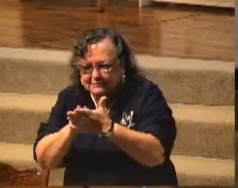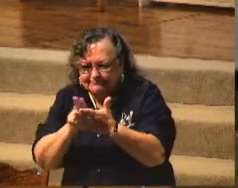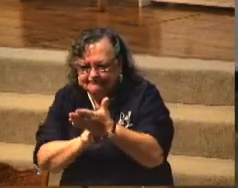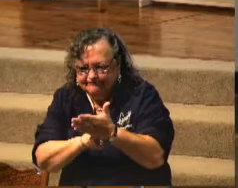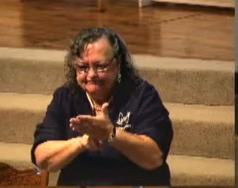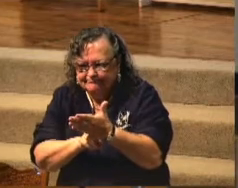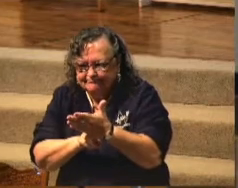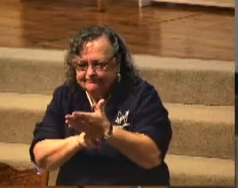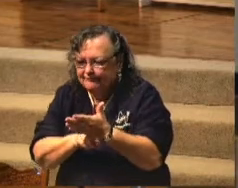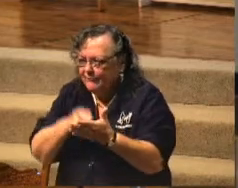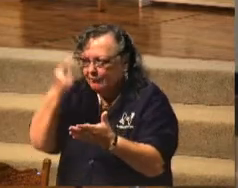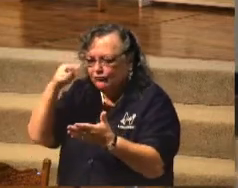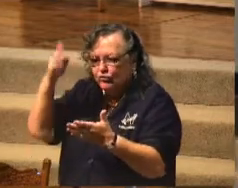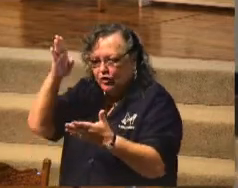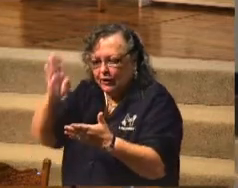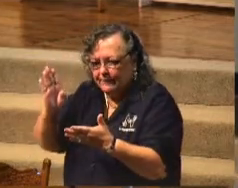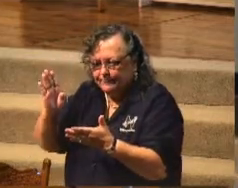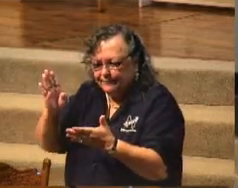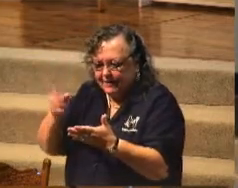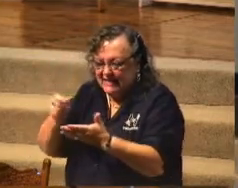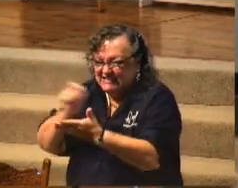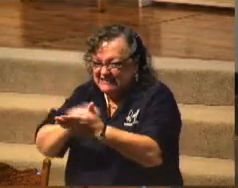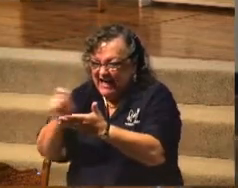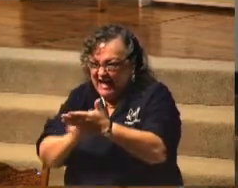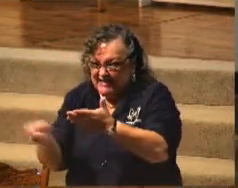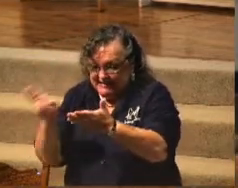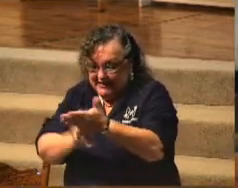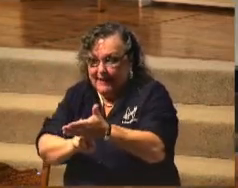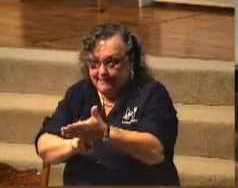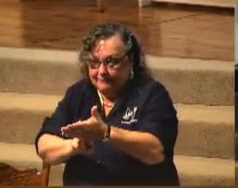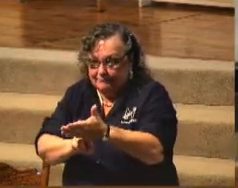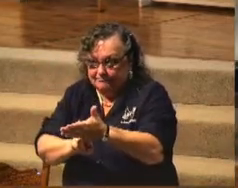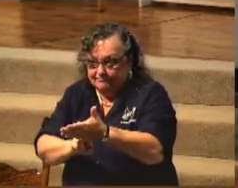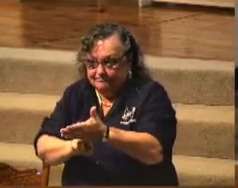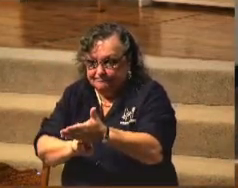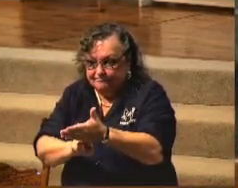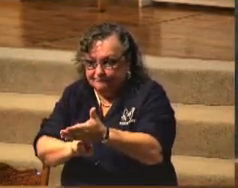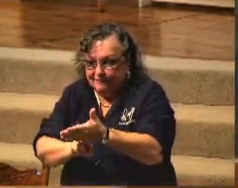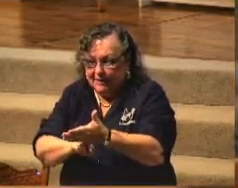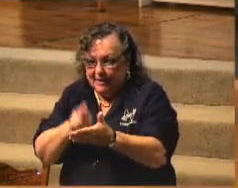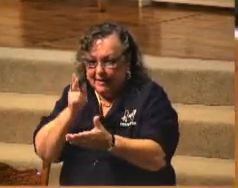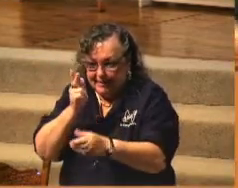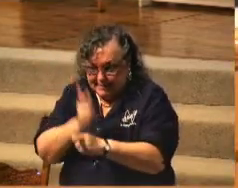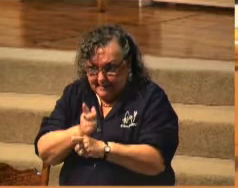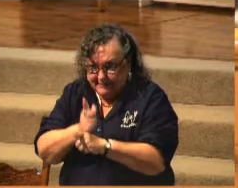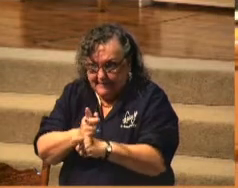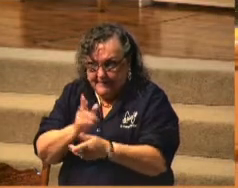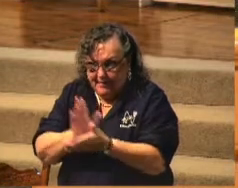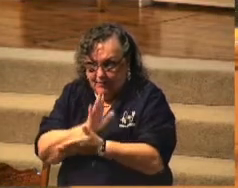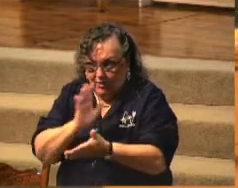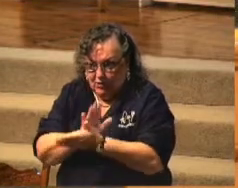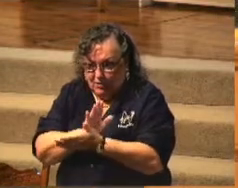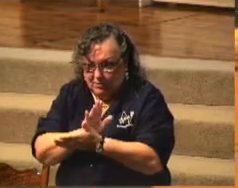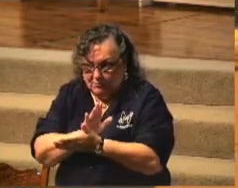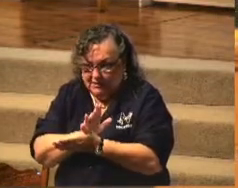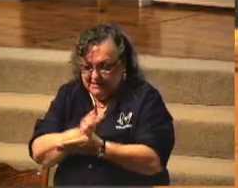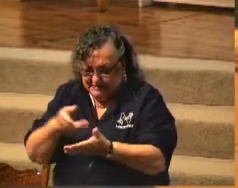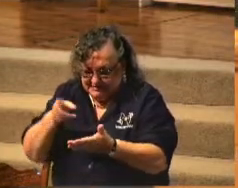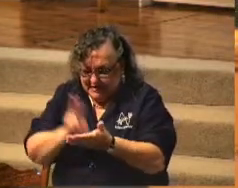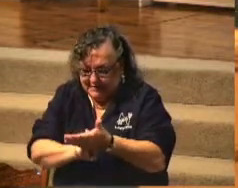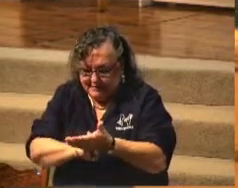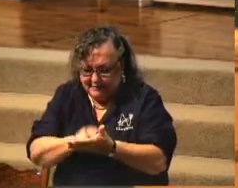paper. And he signed his name to that, and he kept that paper. He signed the name